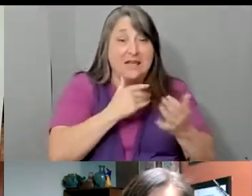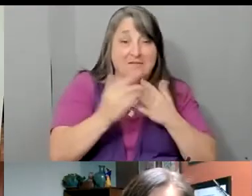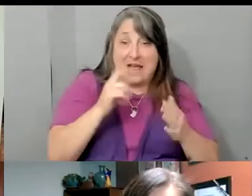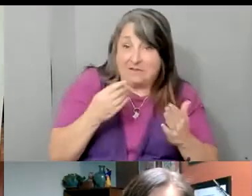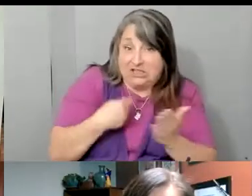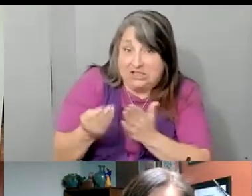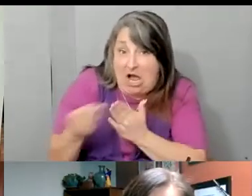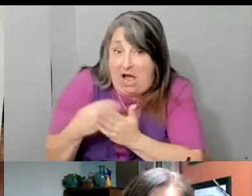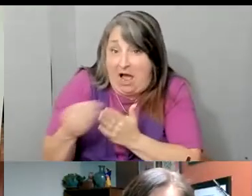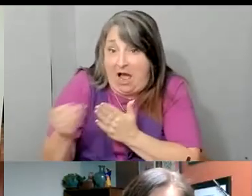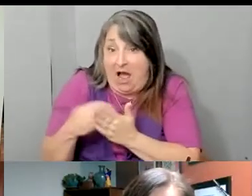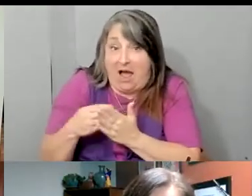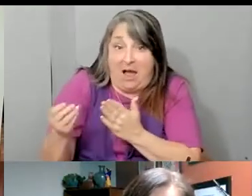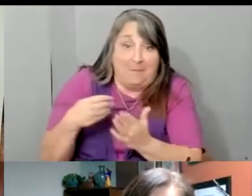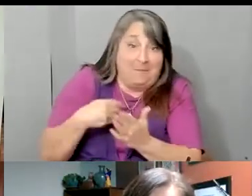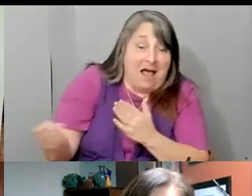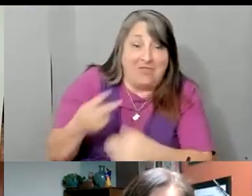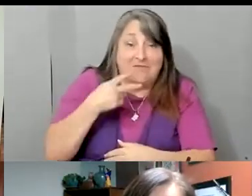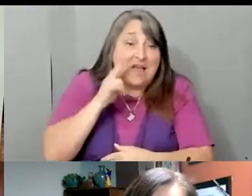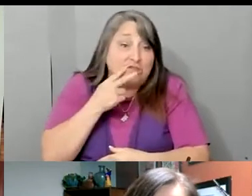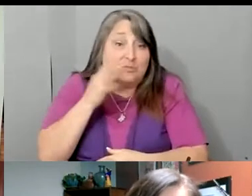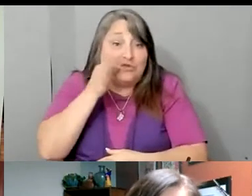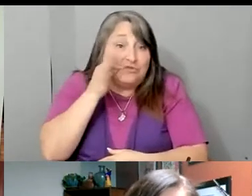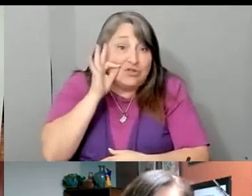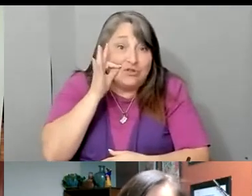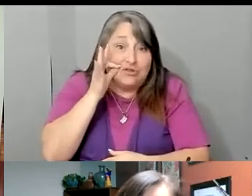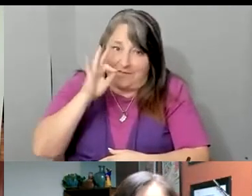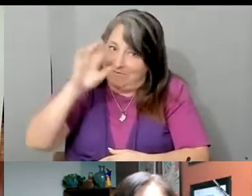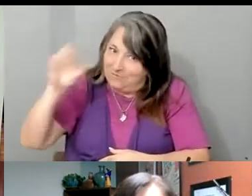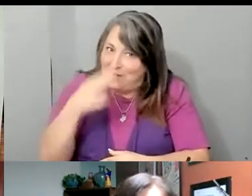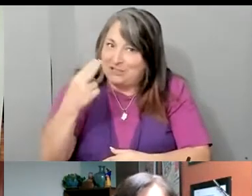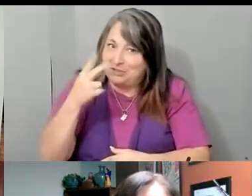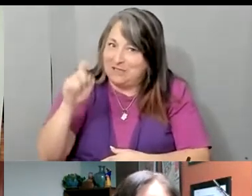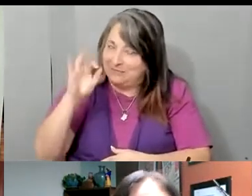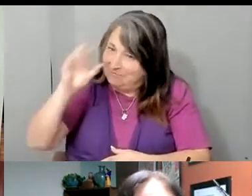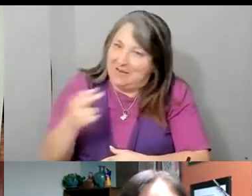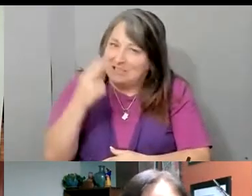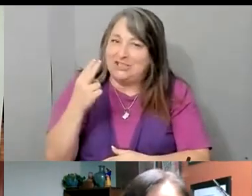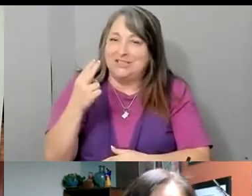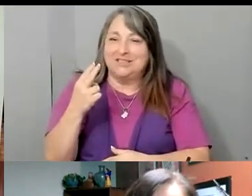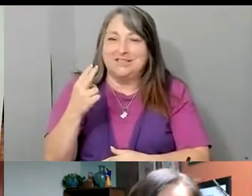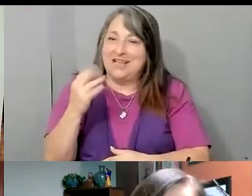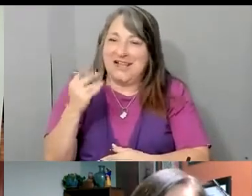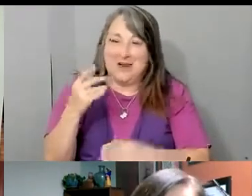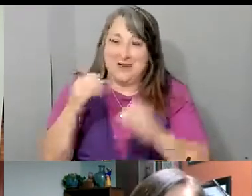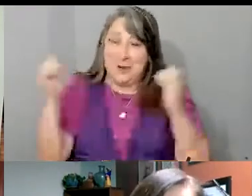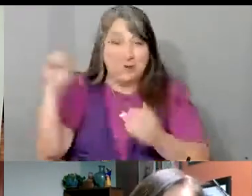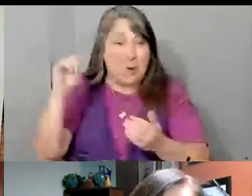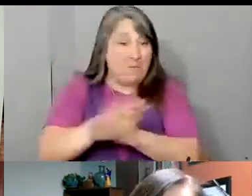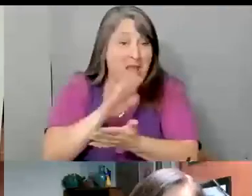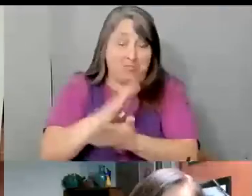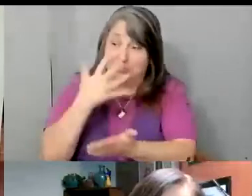frutas, este, frescas. No había papel del baño, pero había